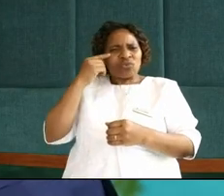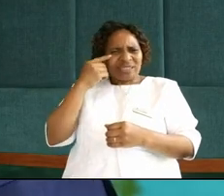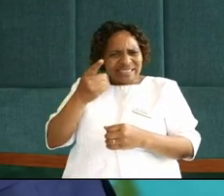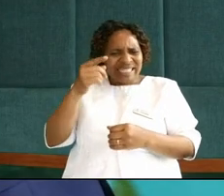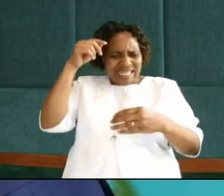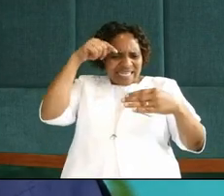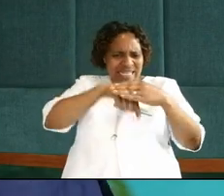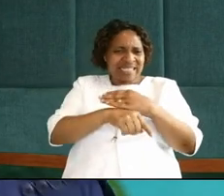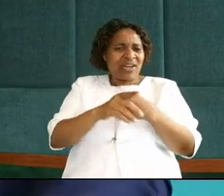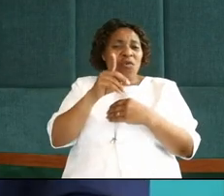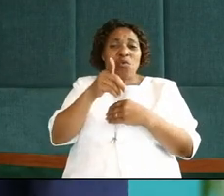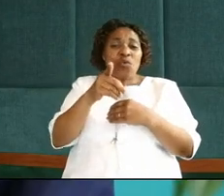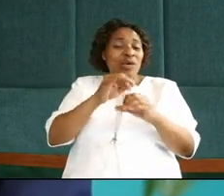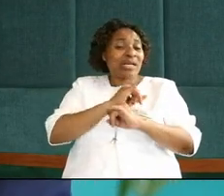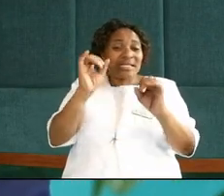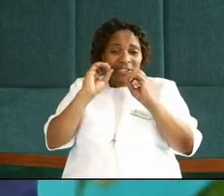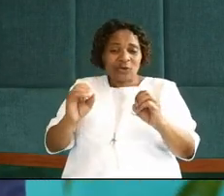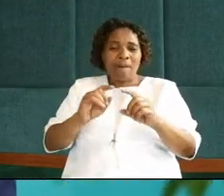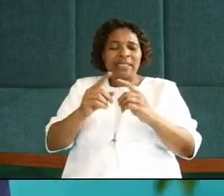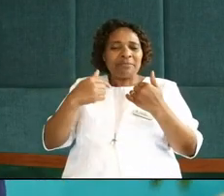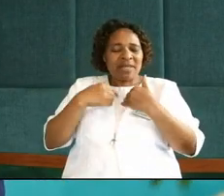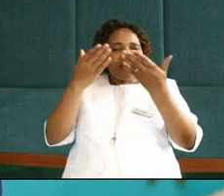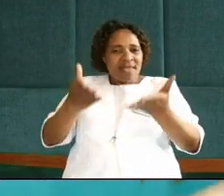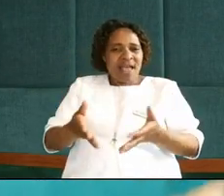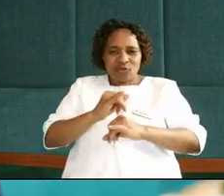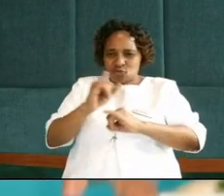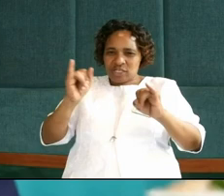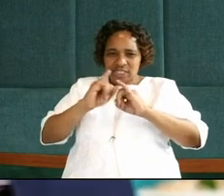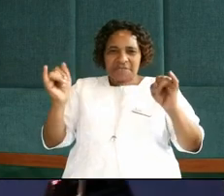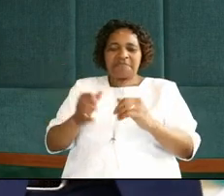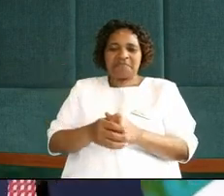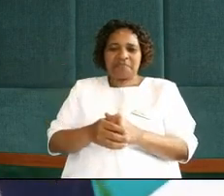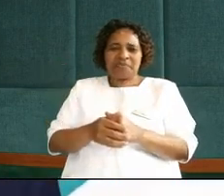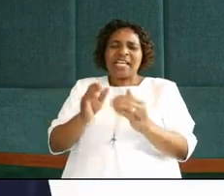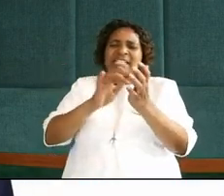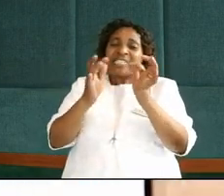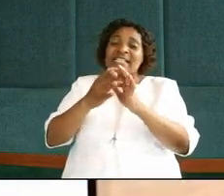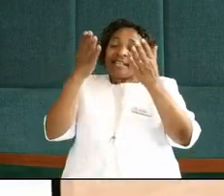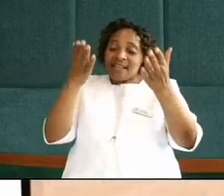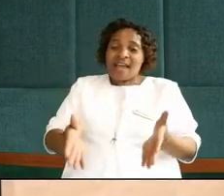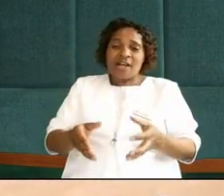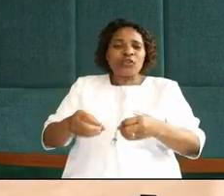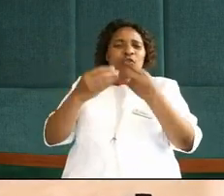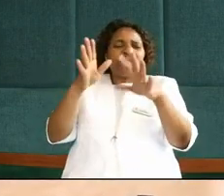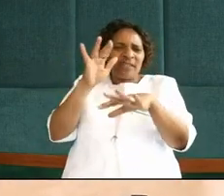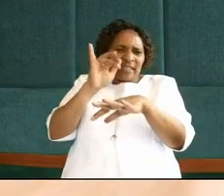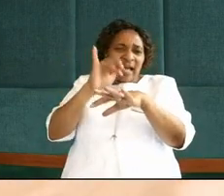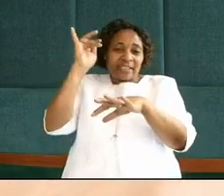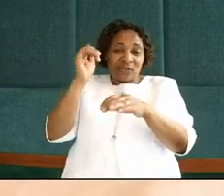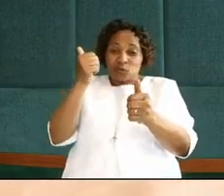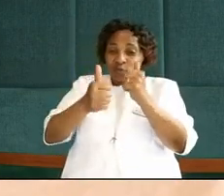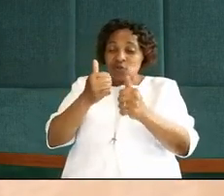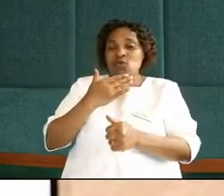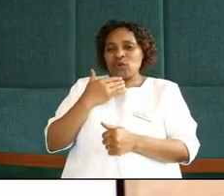you, you are not clean, but I am here to clean you. I am here to give you the touch that you desire that